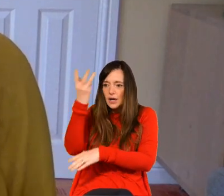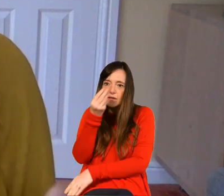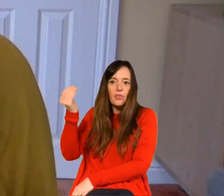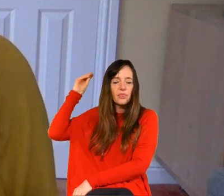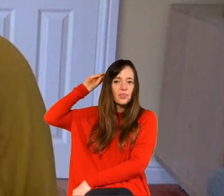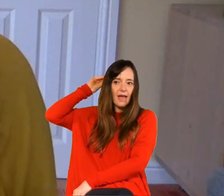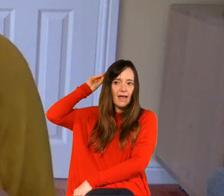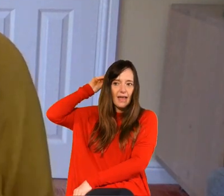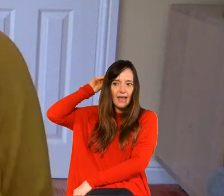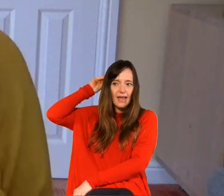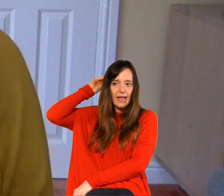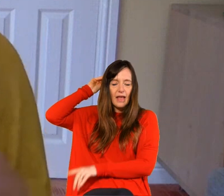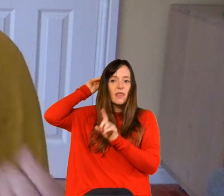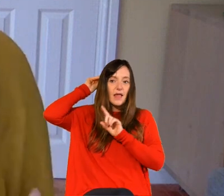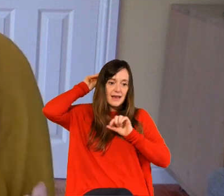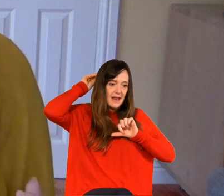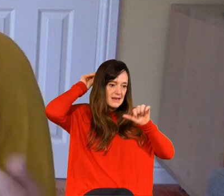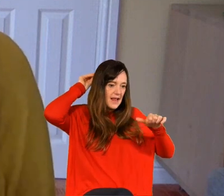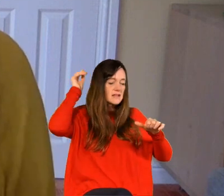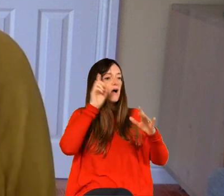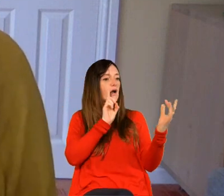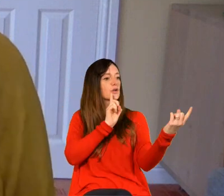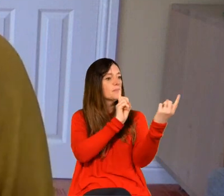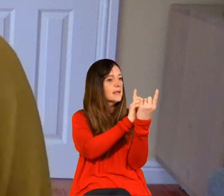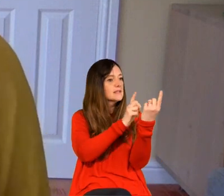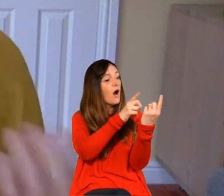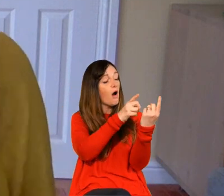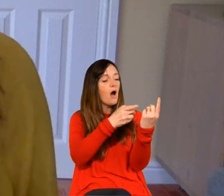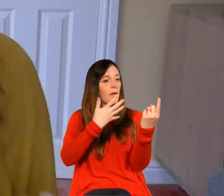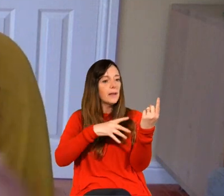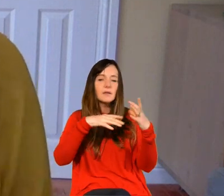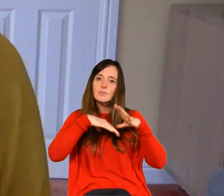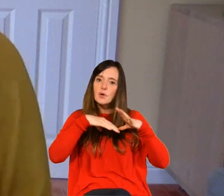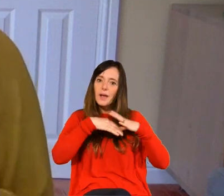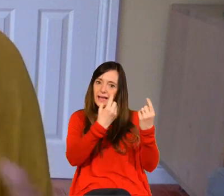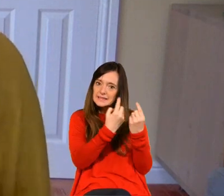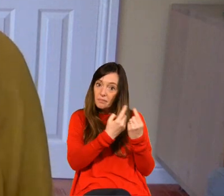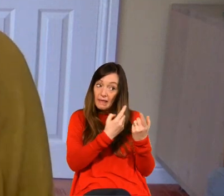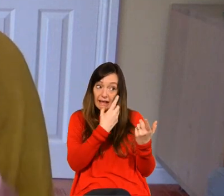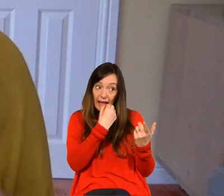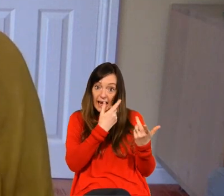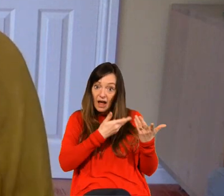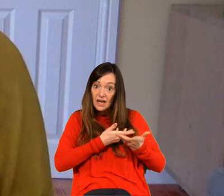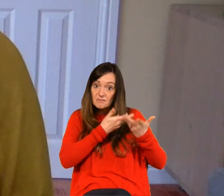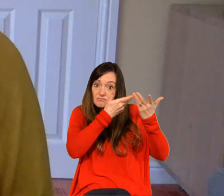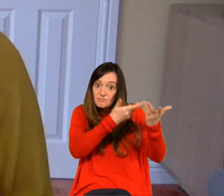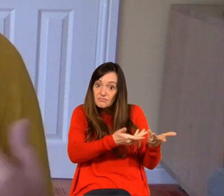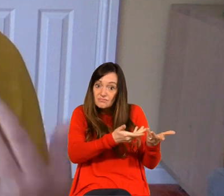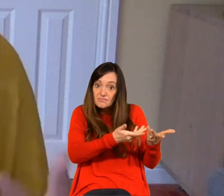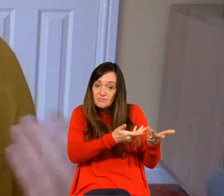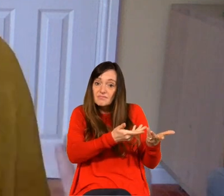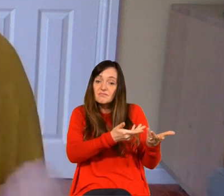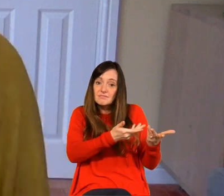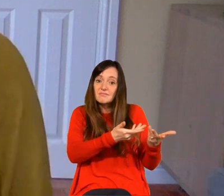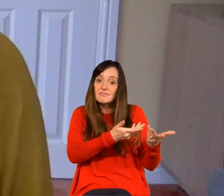them oh i prepared this the other day or i've just been thinking about this would you like to listen to this or read this or if it's spontaneously in a conversation